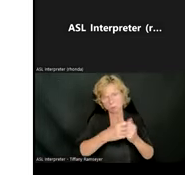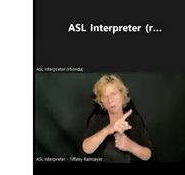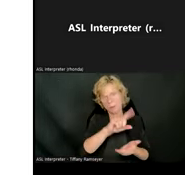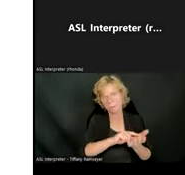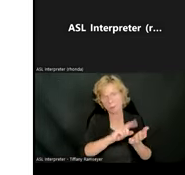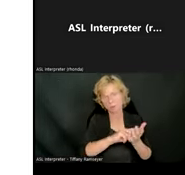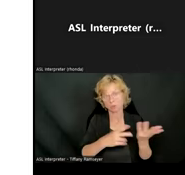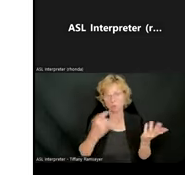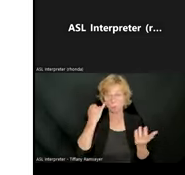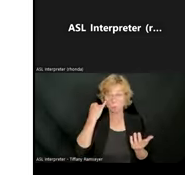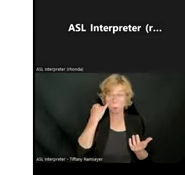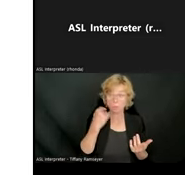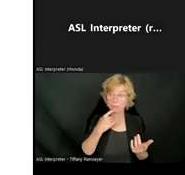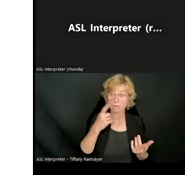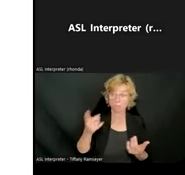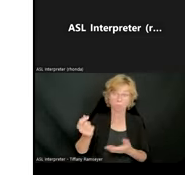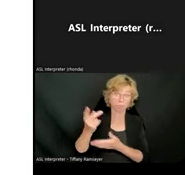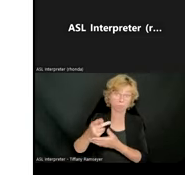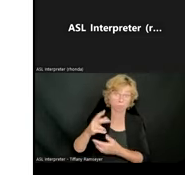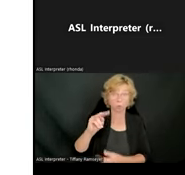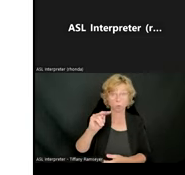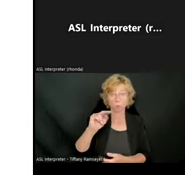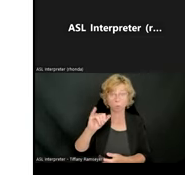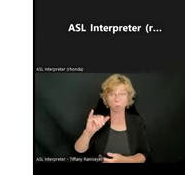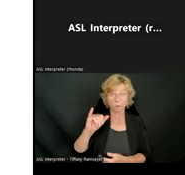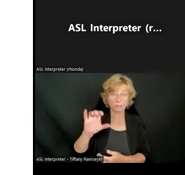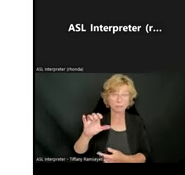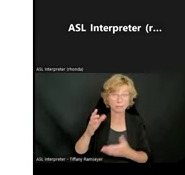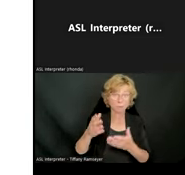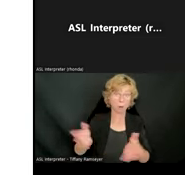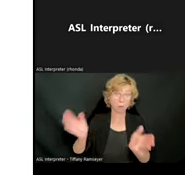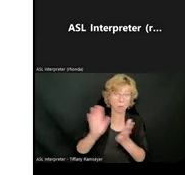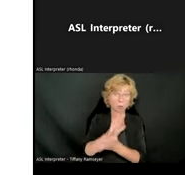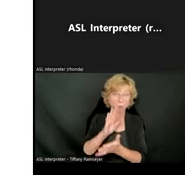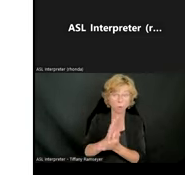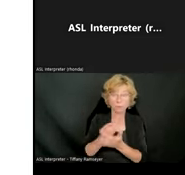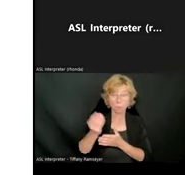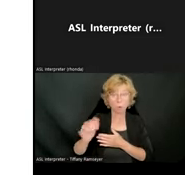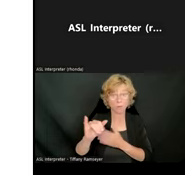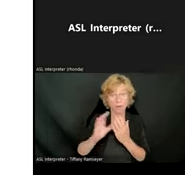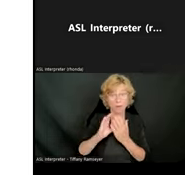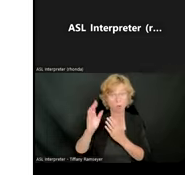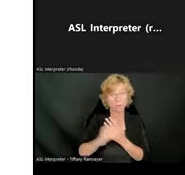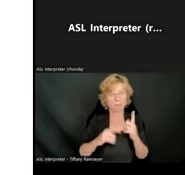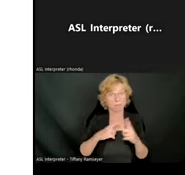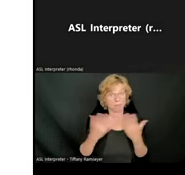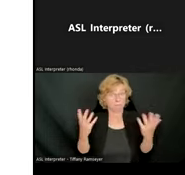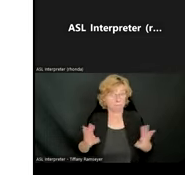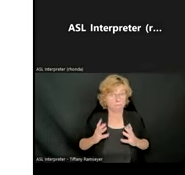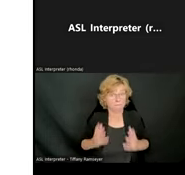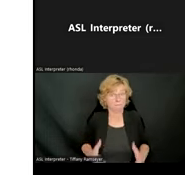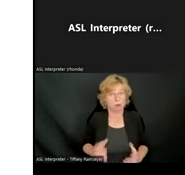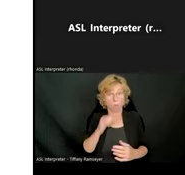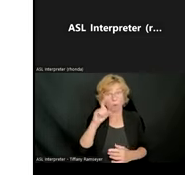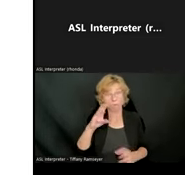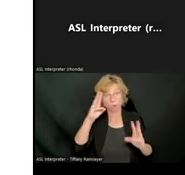New York City Public Schools, you've purchased this curriculum. Then then we don't have to worry about that copyright limitation and all students can use it.